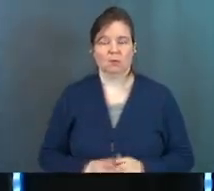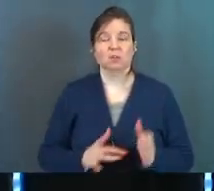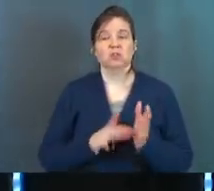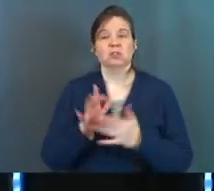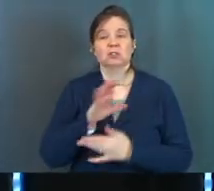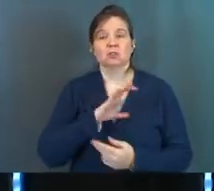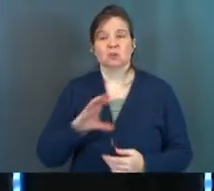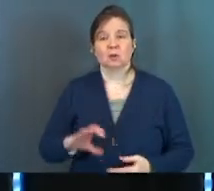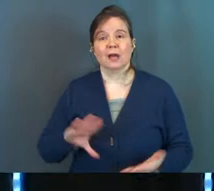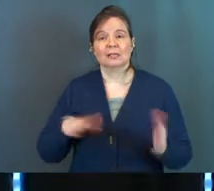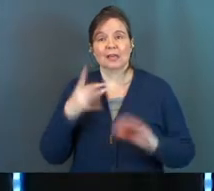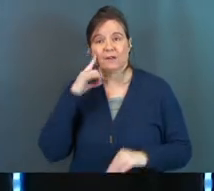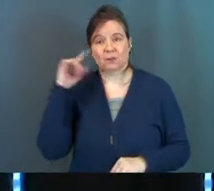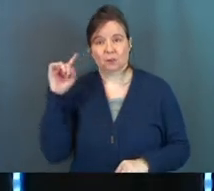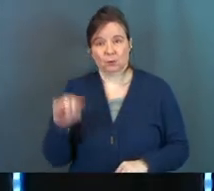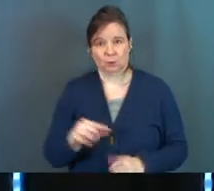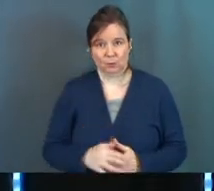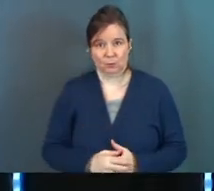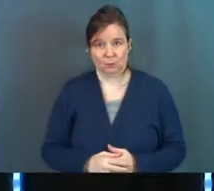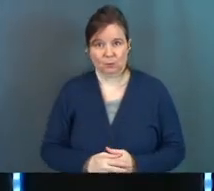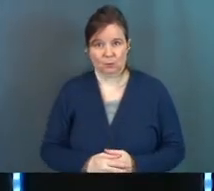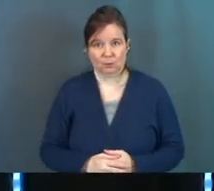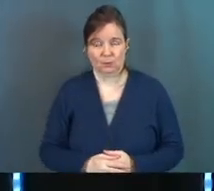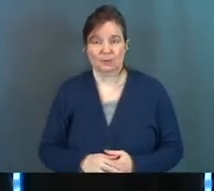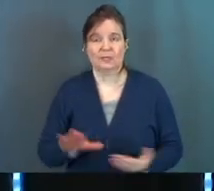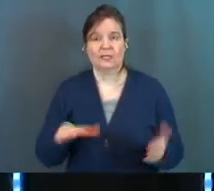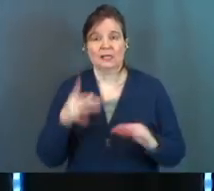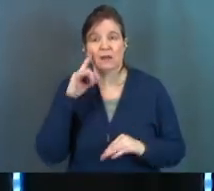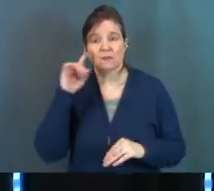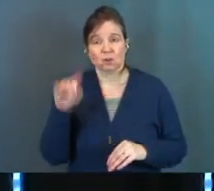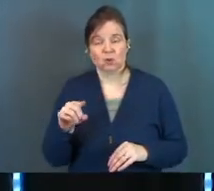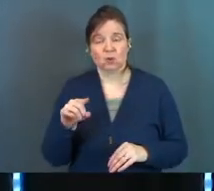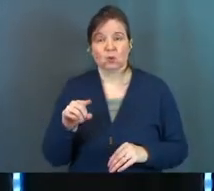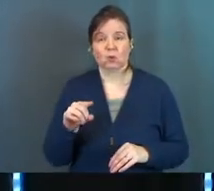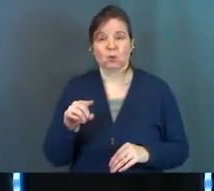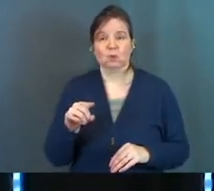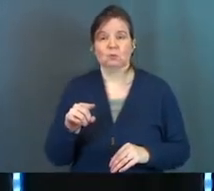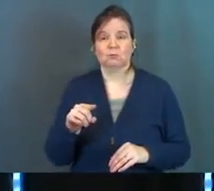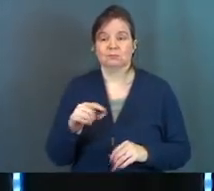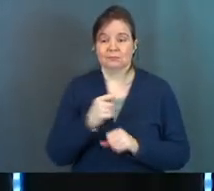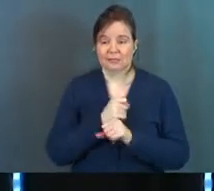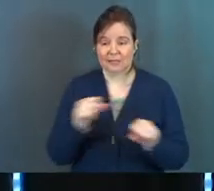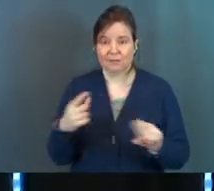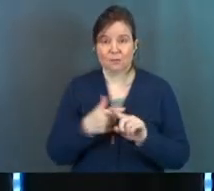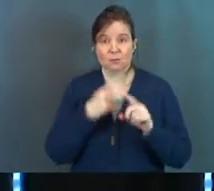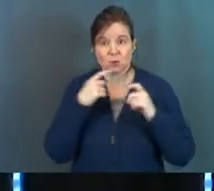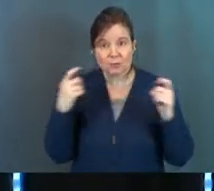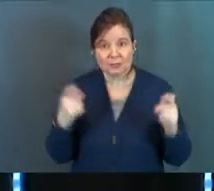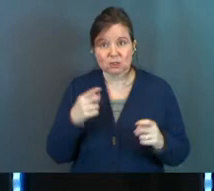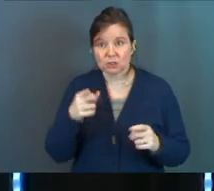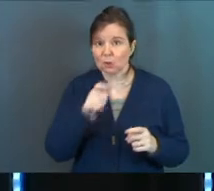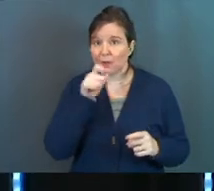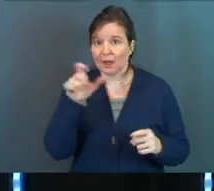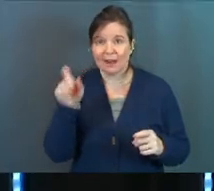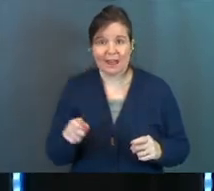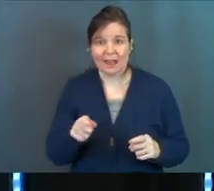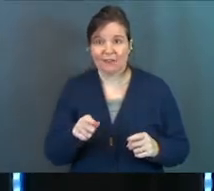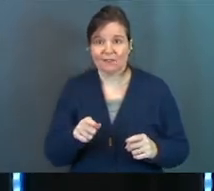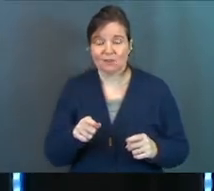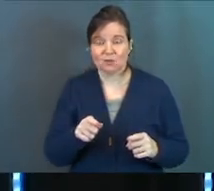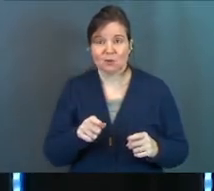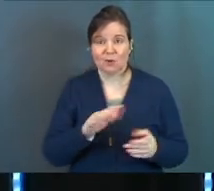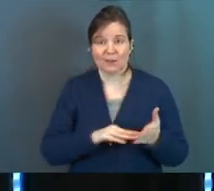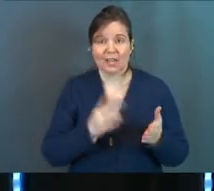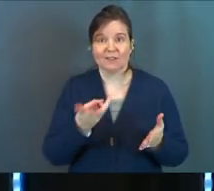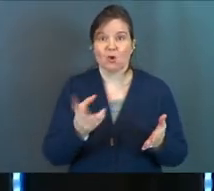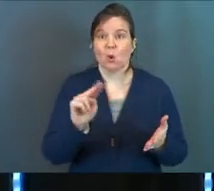Jesus Christ died for you. He died for you and he atoned for your sin so that you would not have to atone for